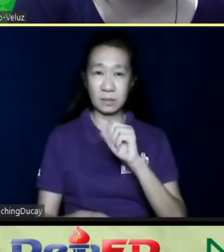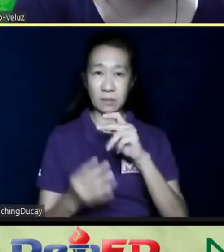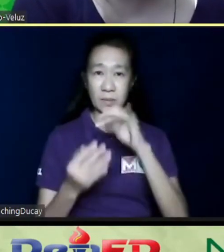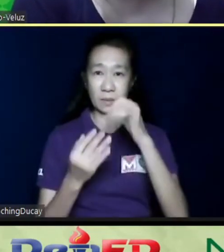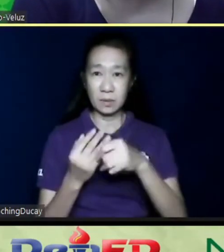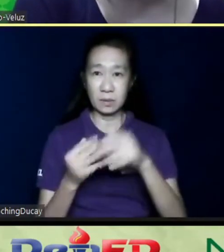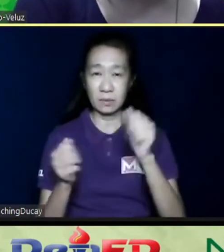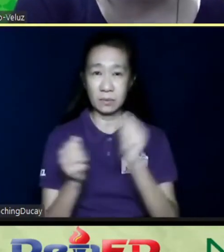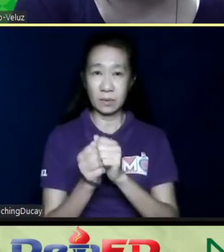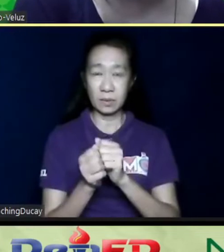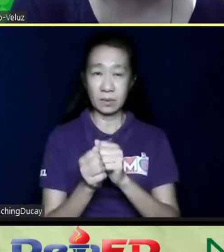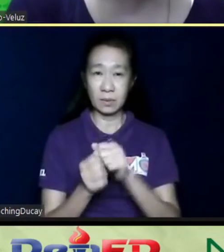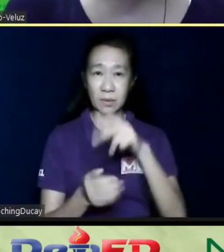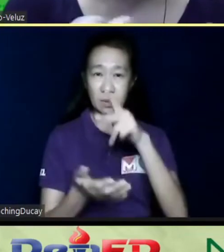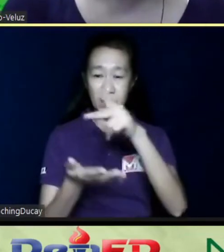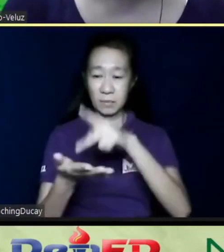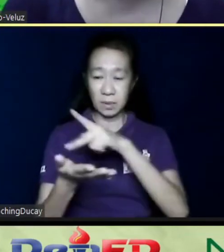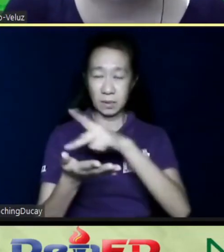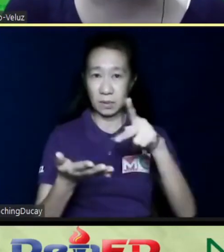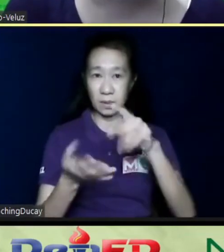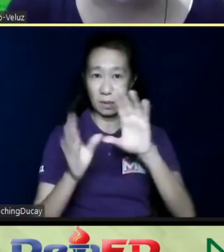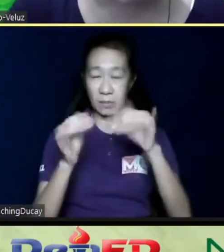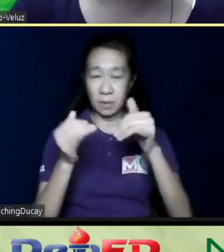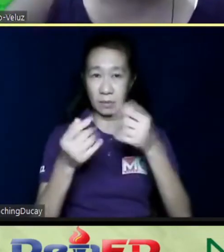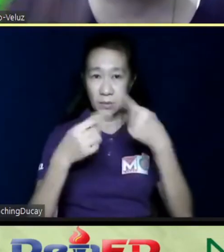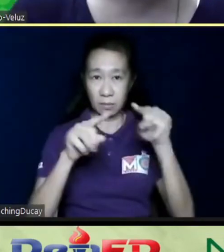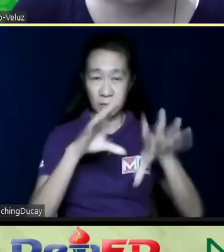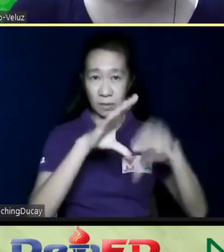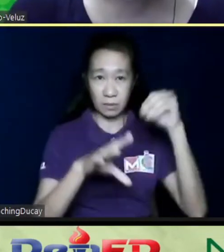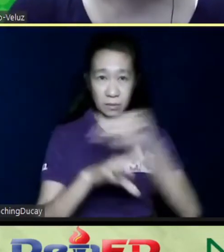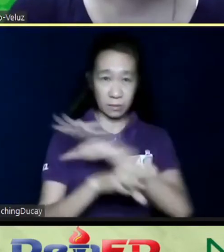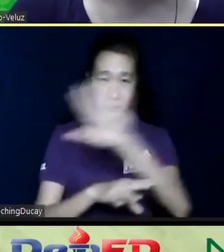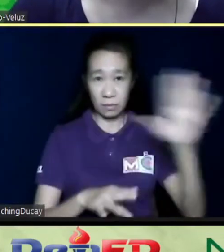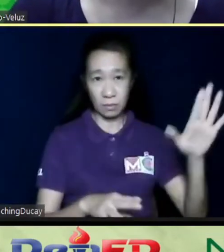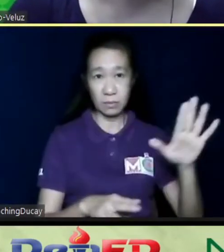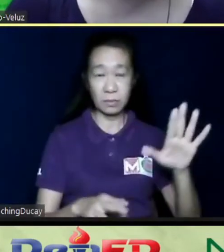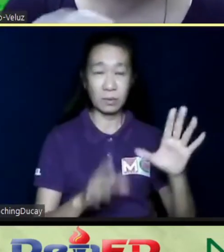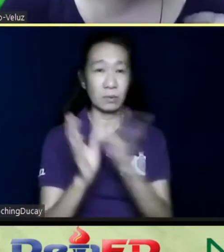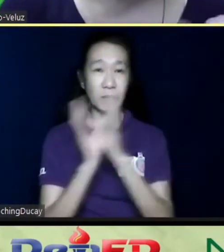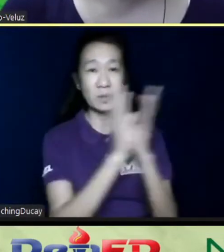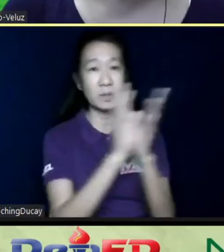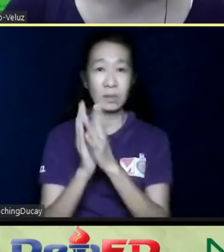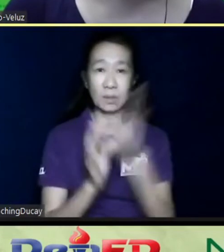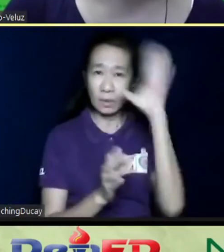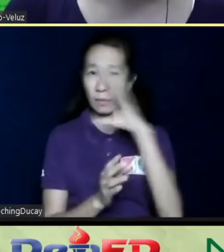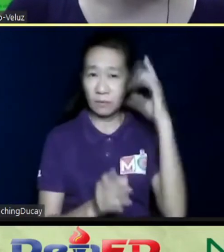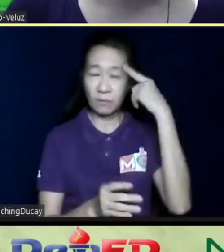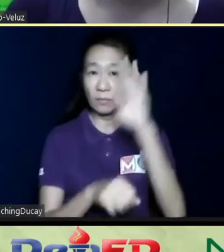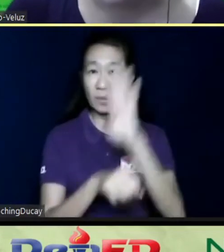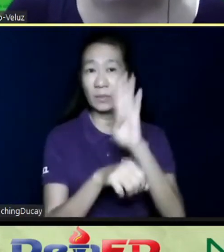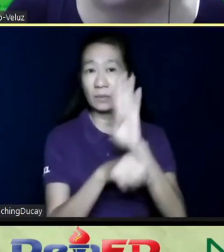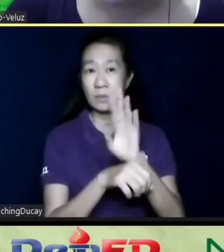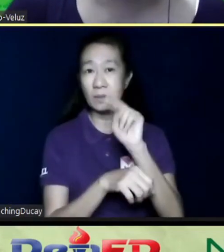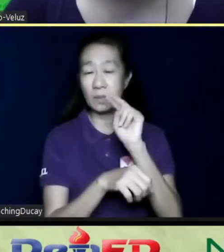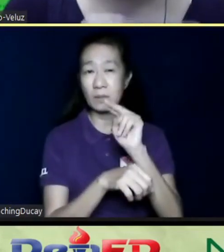have with a pizza company. So please go out to your communities and look for businesses who need